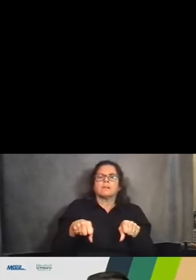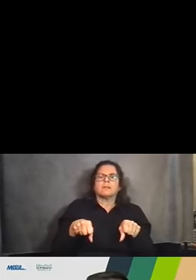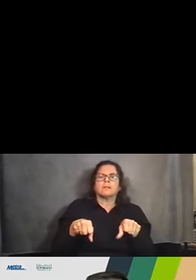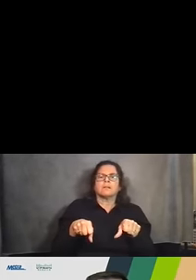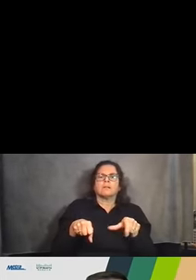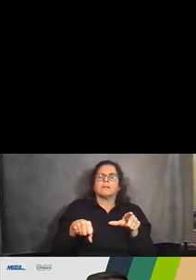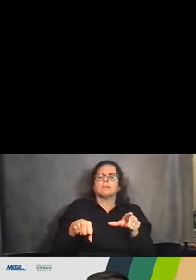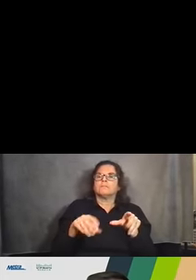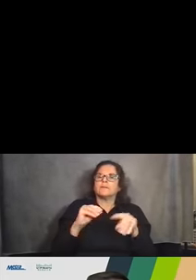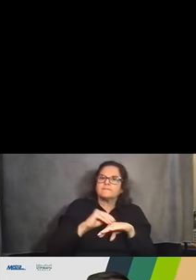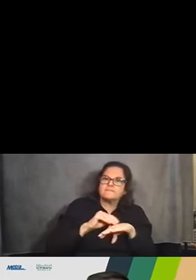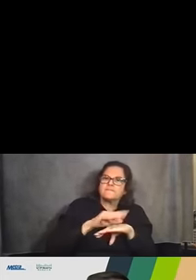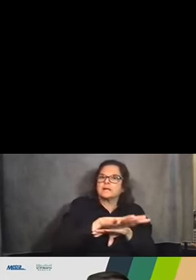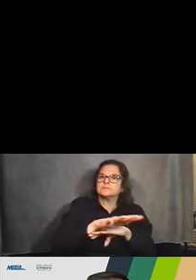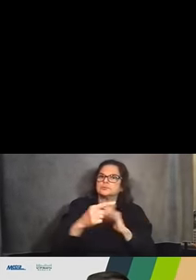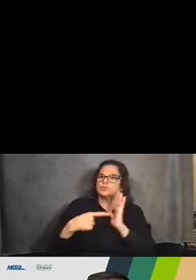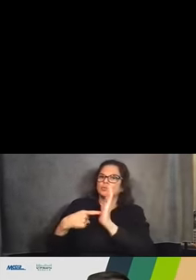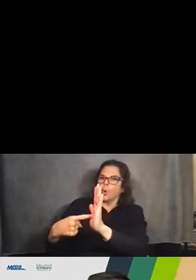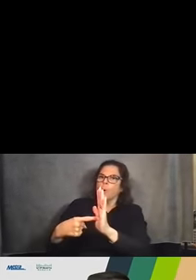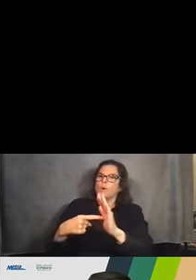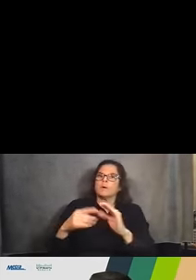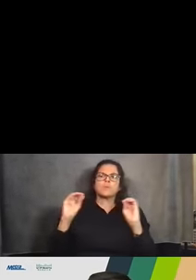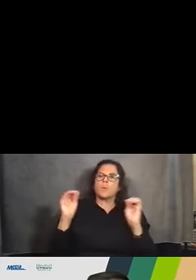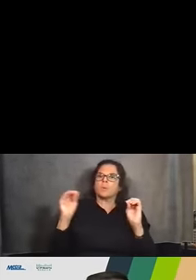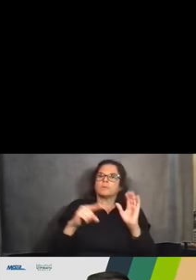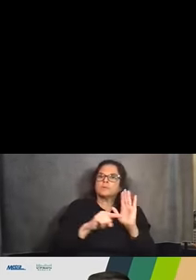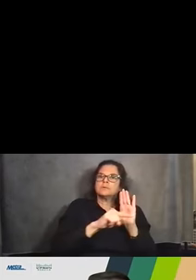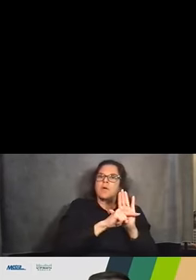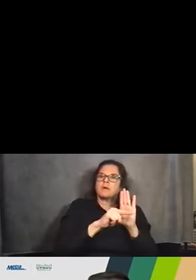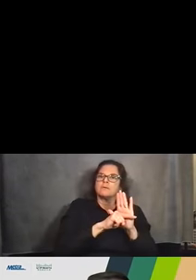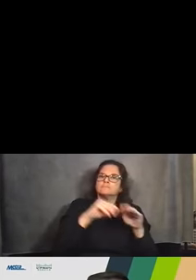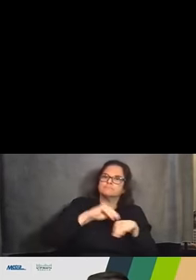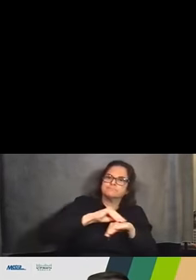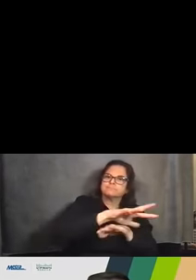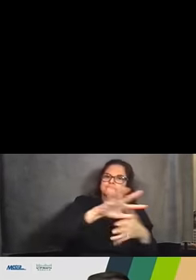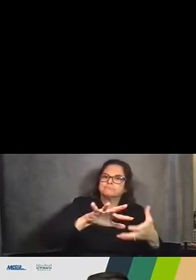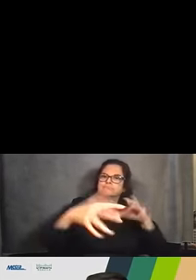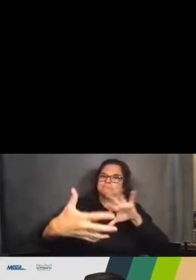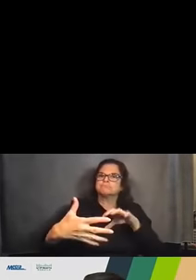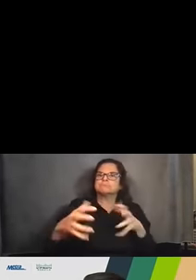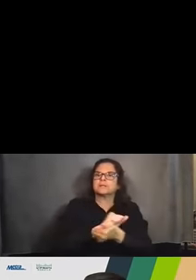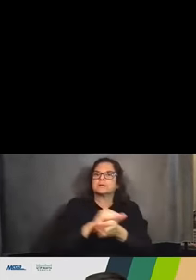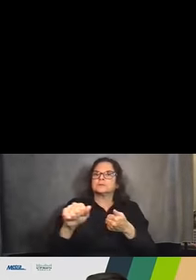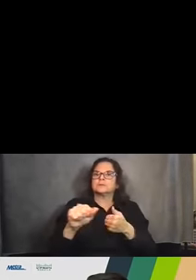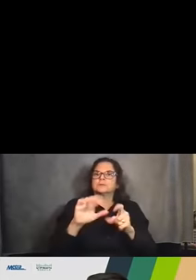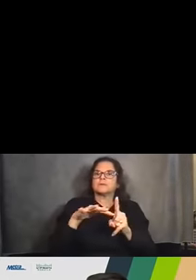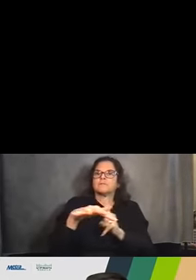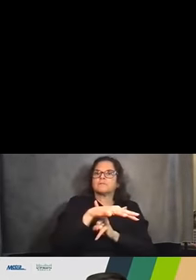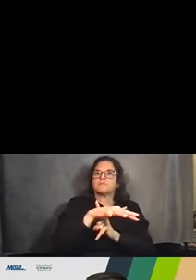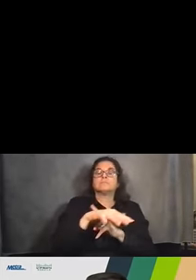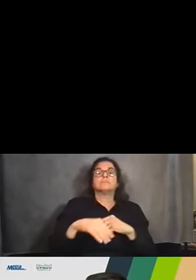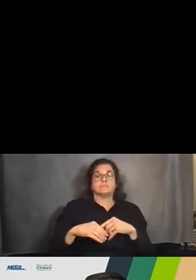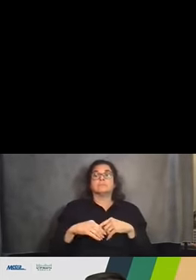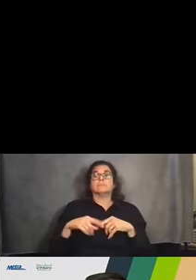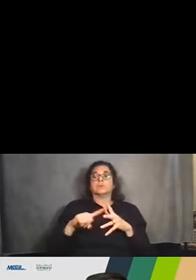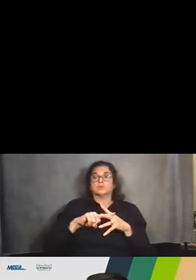adverse effects associated with the project or significant effects on the environment. The environmental review process has started and and